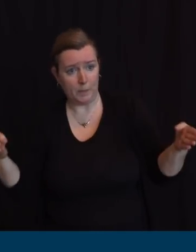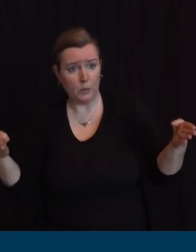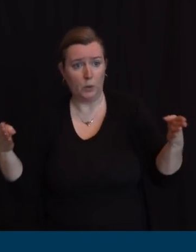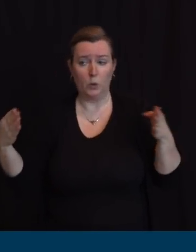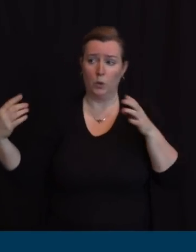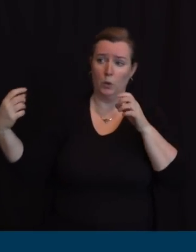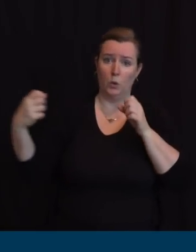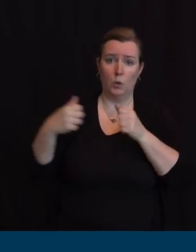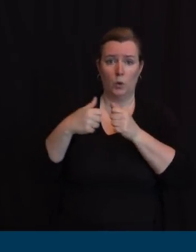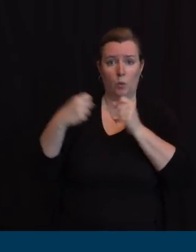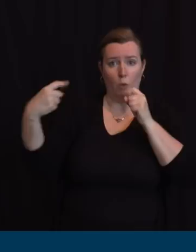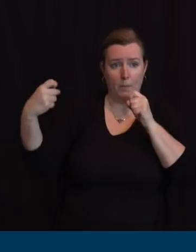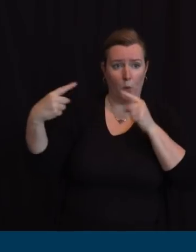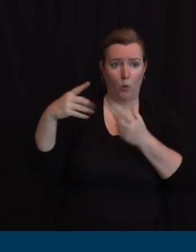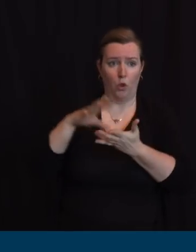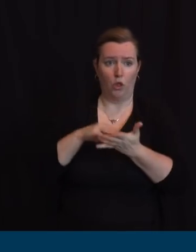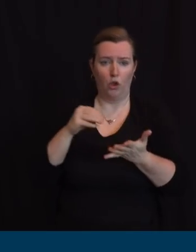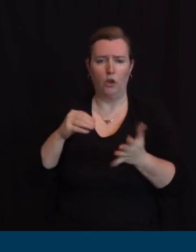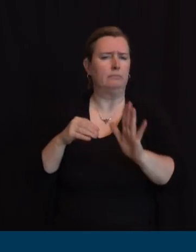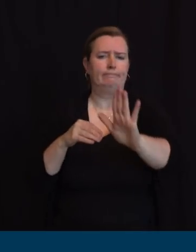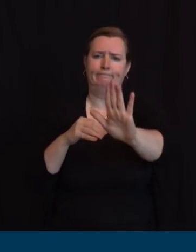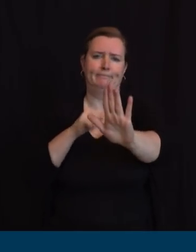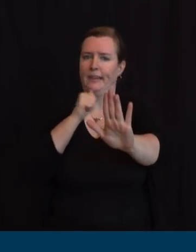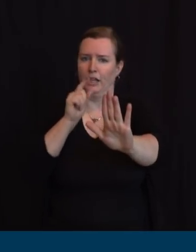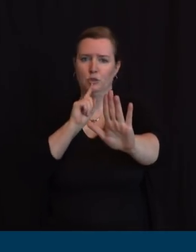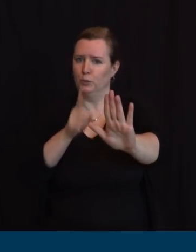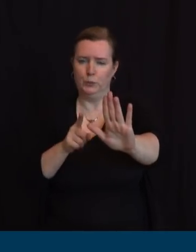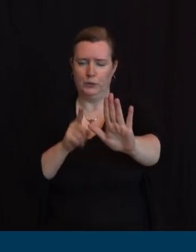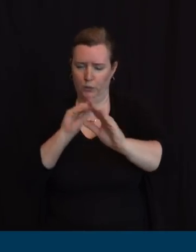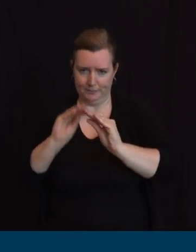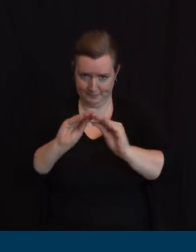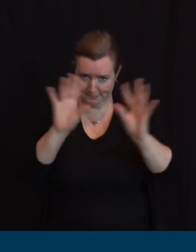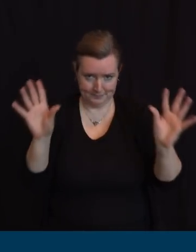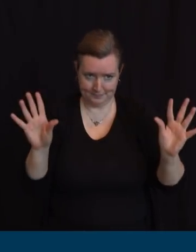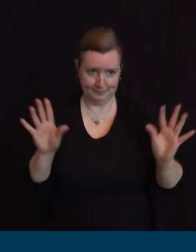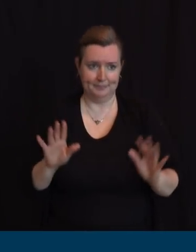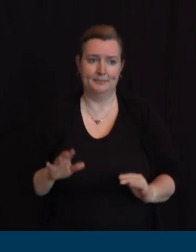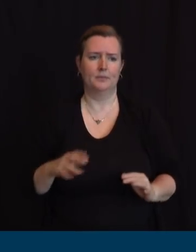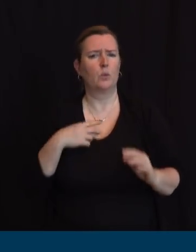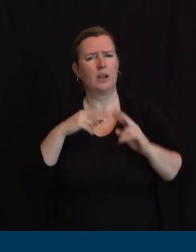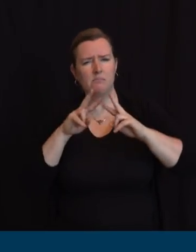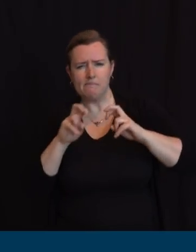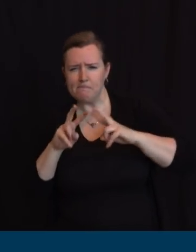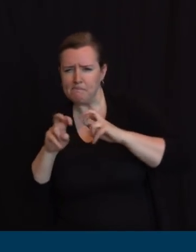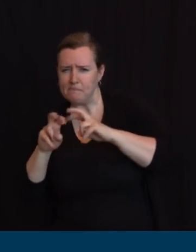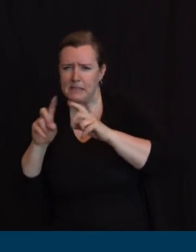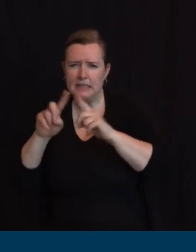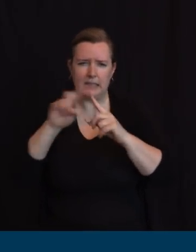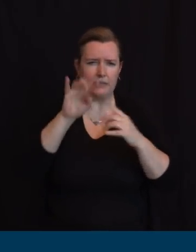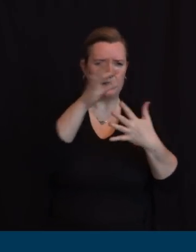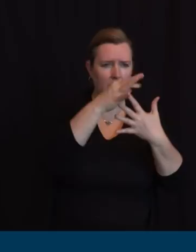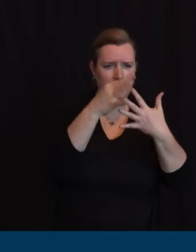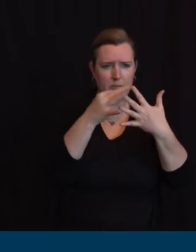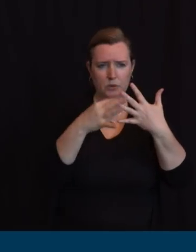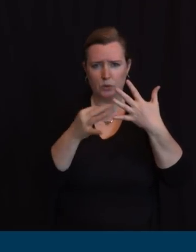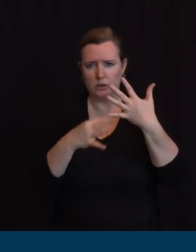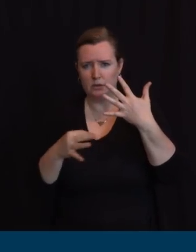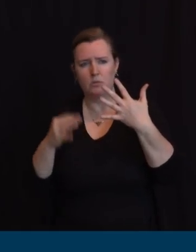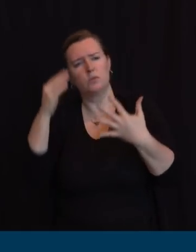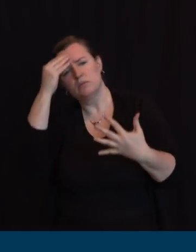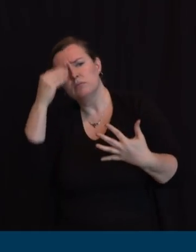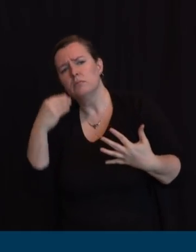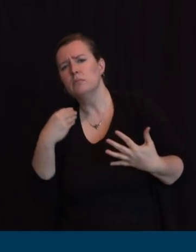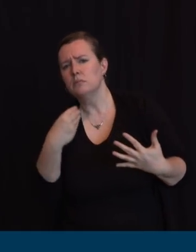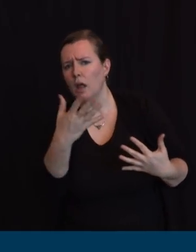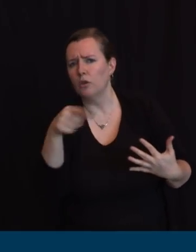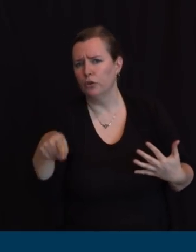case. We're looking at a number of different alternatives, and we'll, as promised, we'll let you know by this Friday. Secondly,